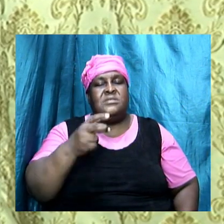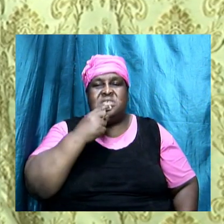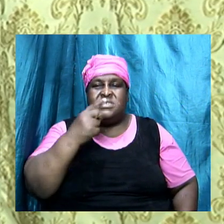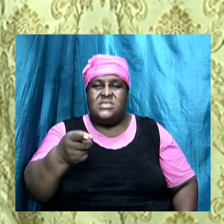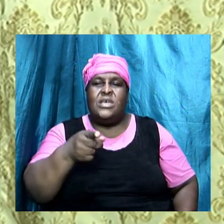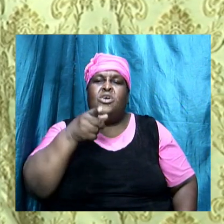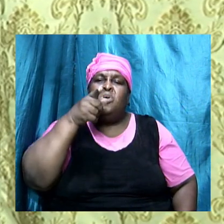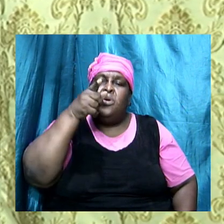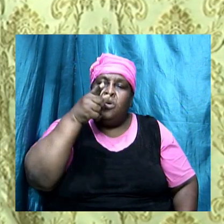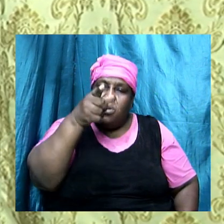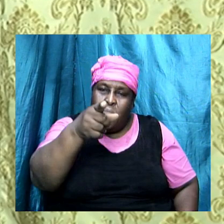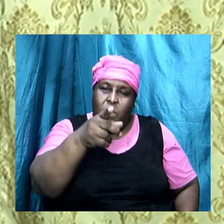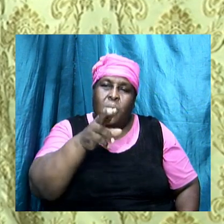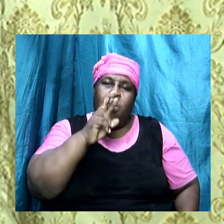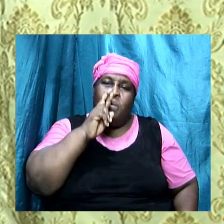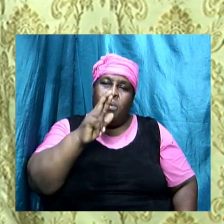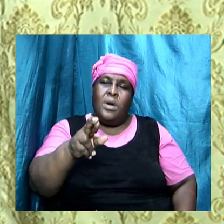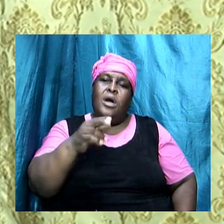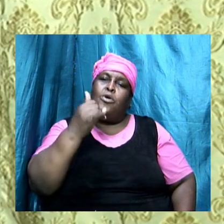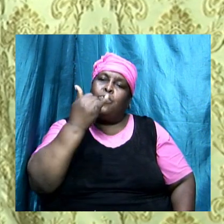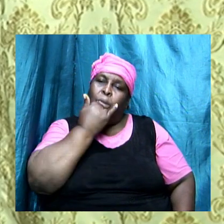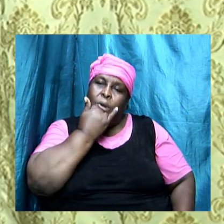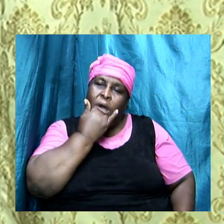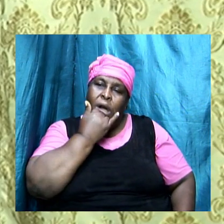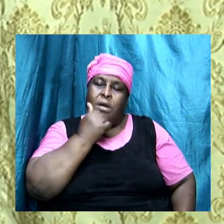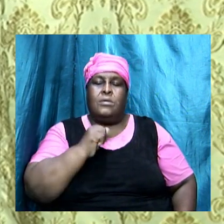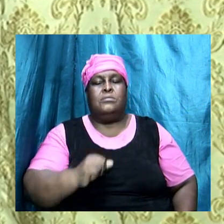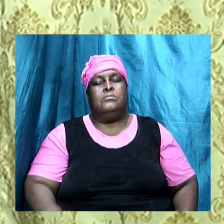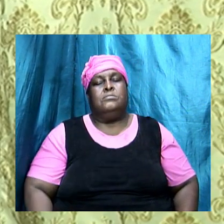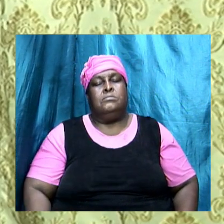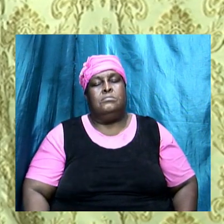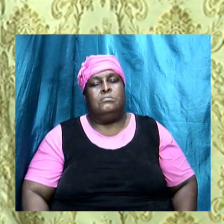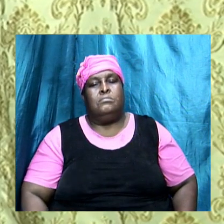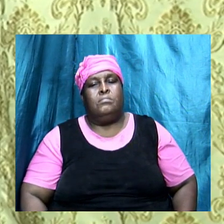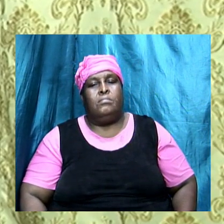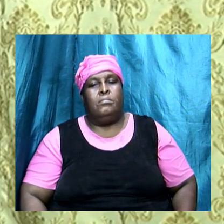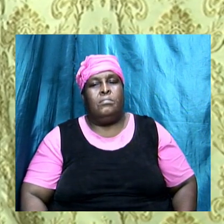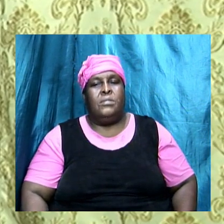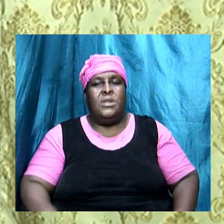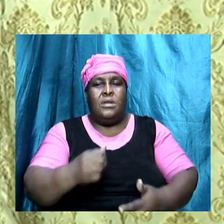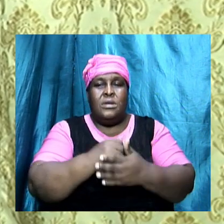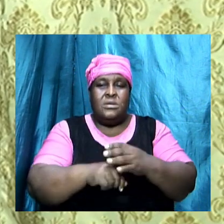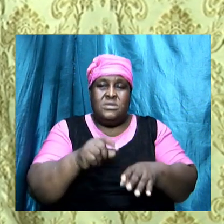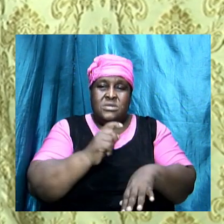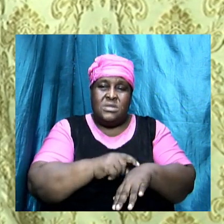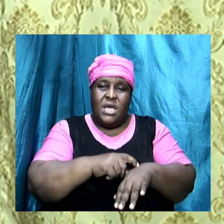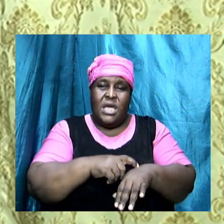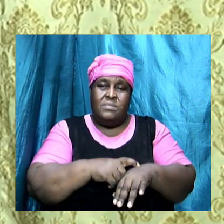it's time we stop the soothsaying and stop listening to the soothsayers